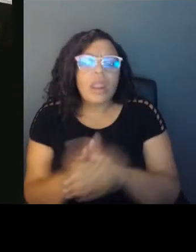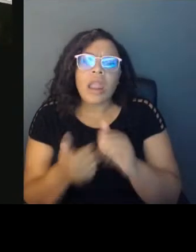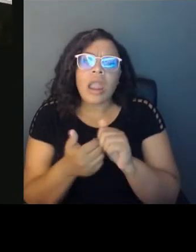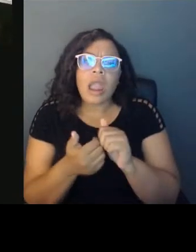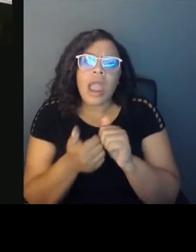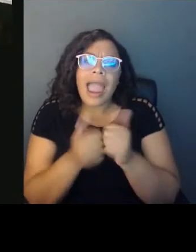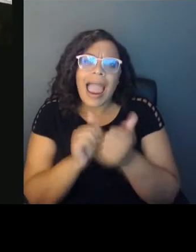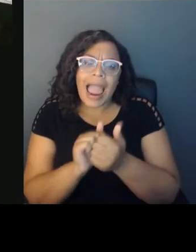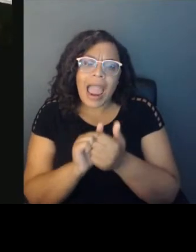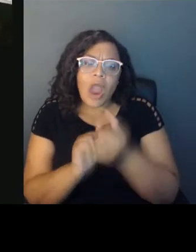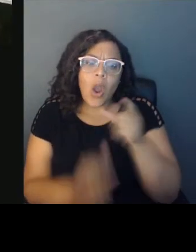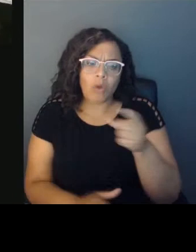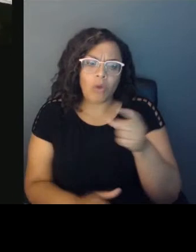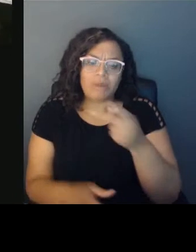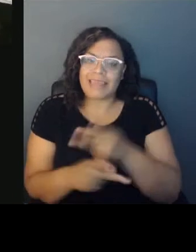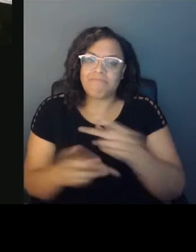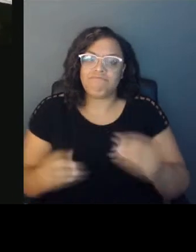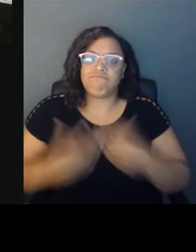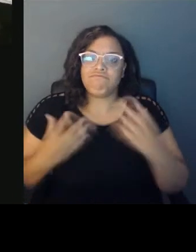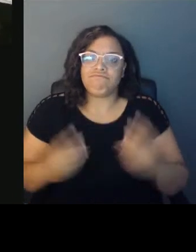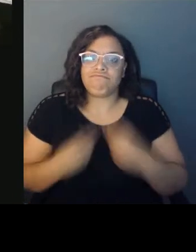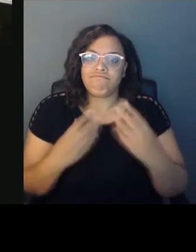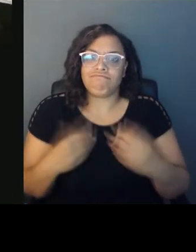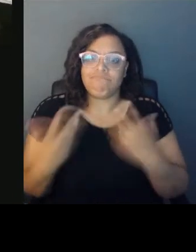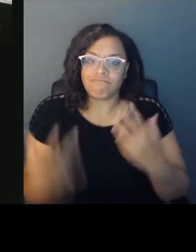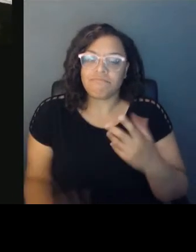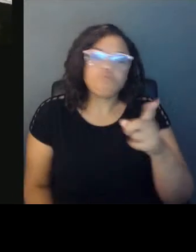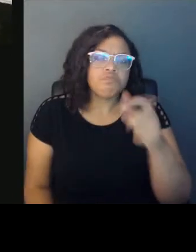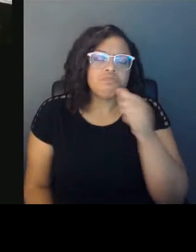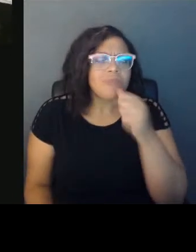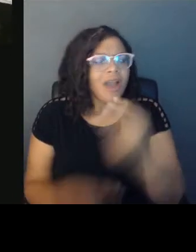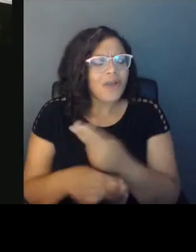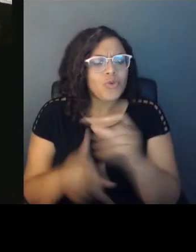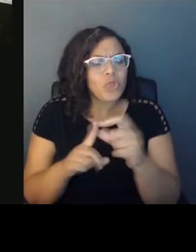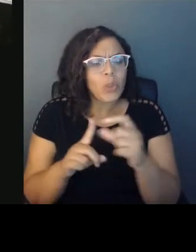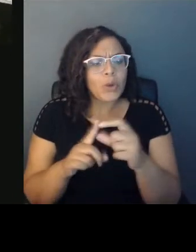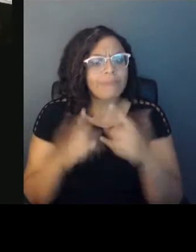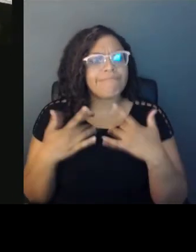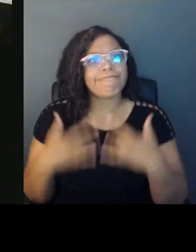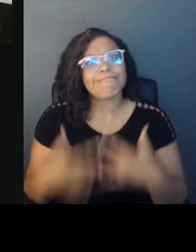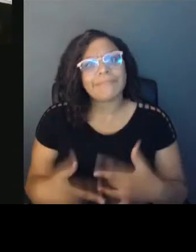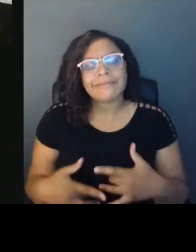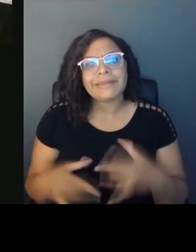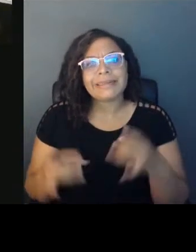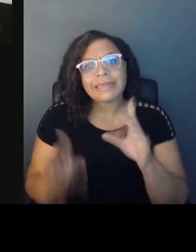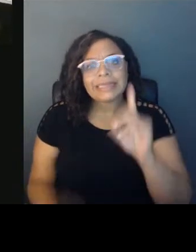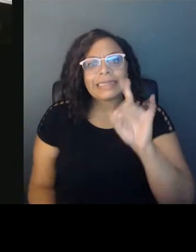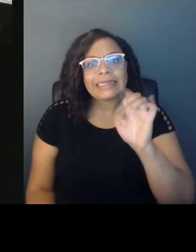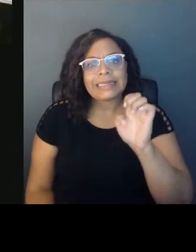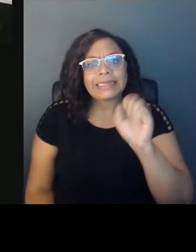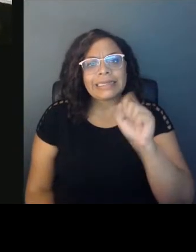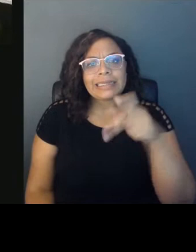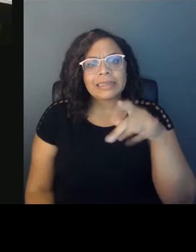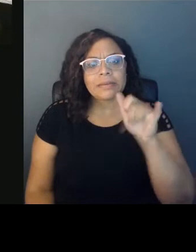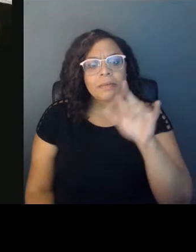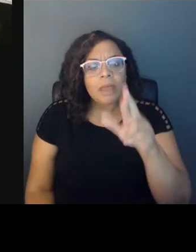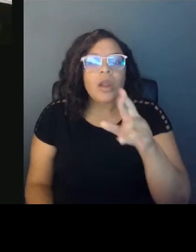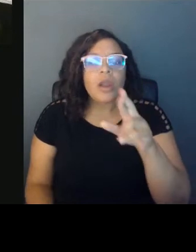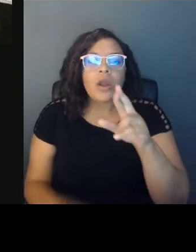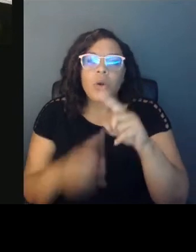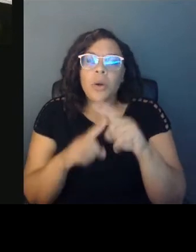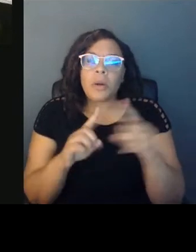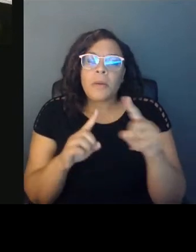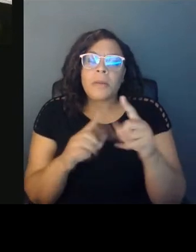you didn't use the word despair, and I don't think you feel that, but the sense of, I don't know what word you would use,